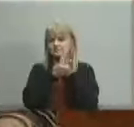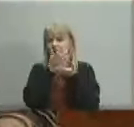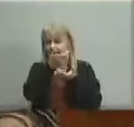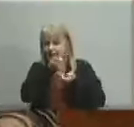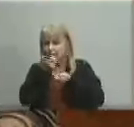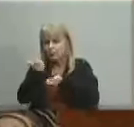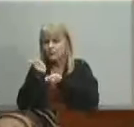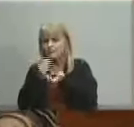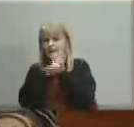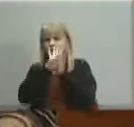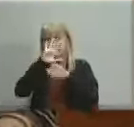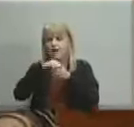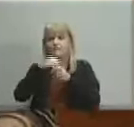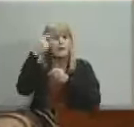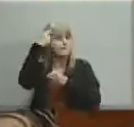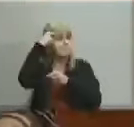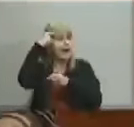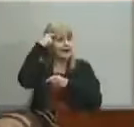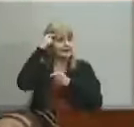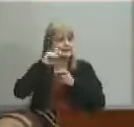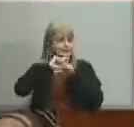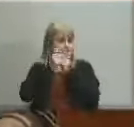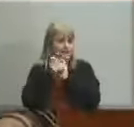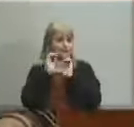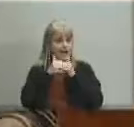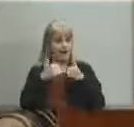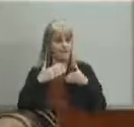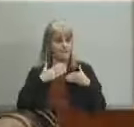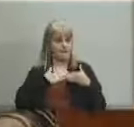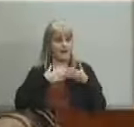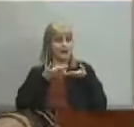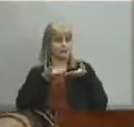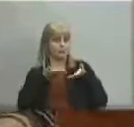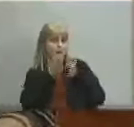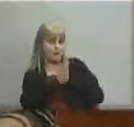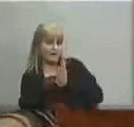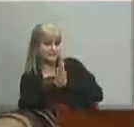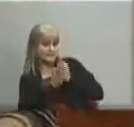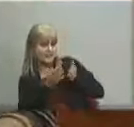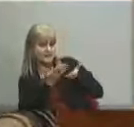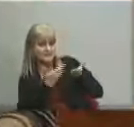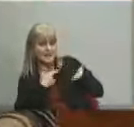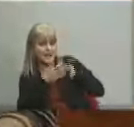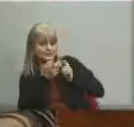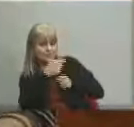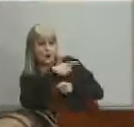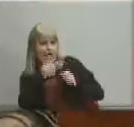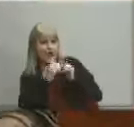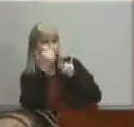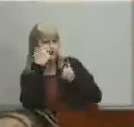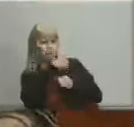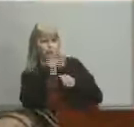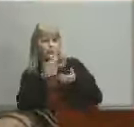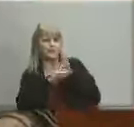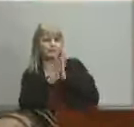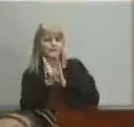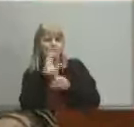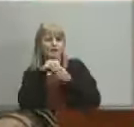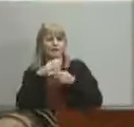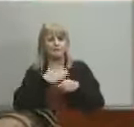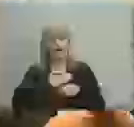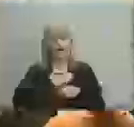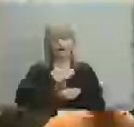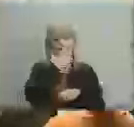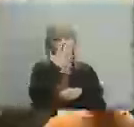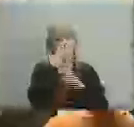to change more importantly as a parent how will my request be addressed how can i know that you all are going to be involved in my five children's